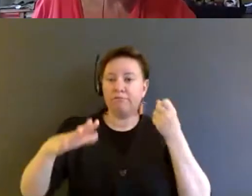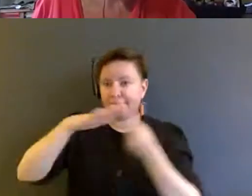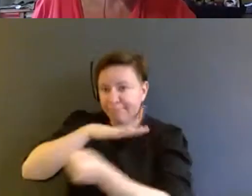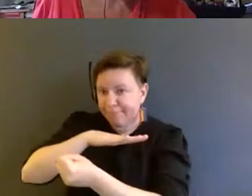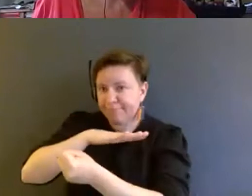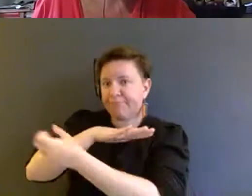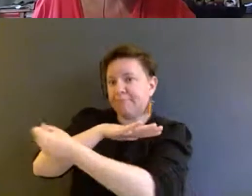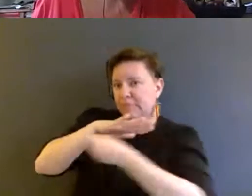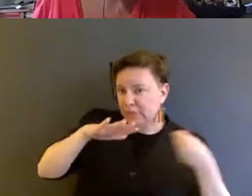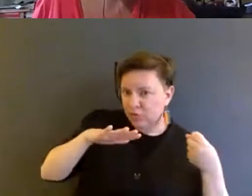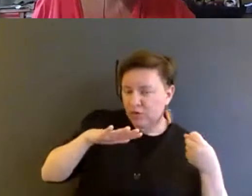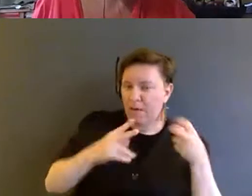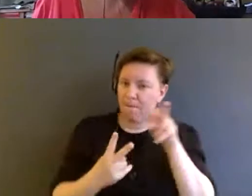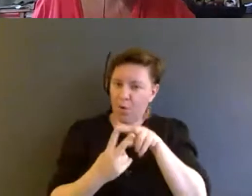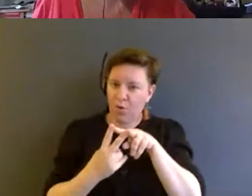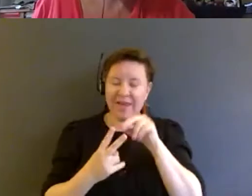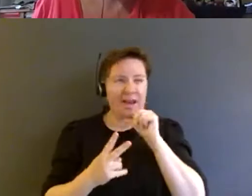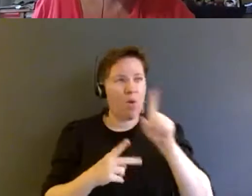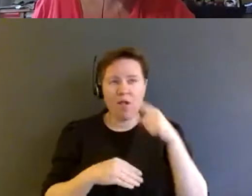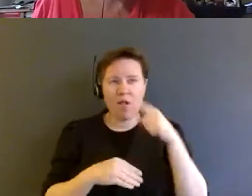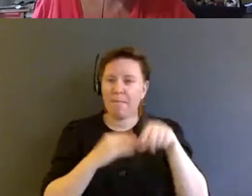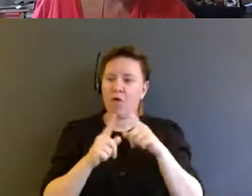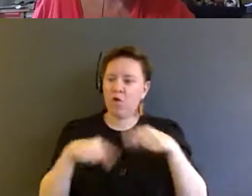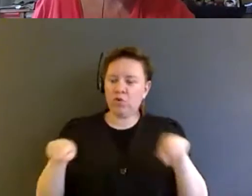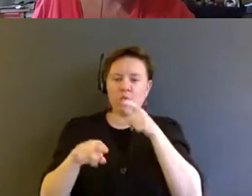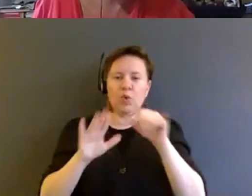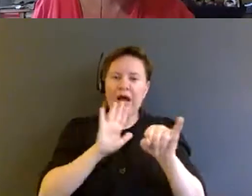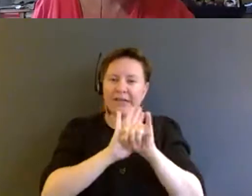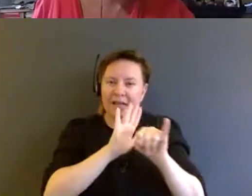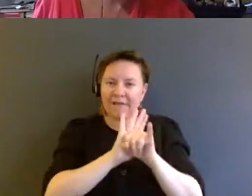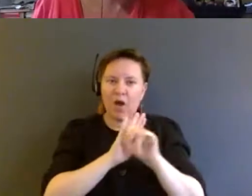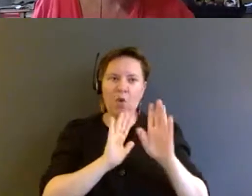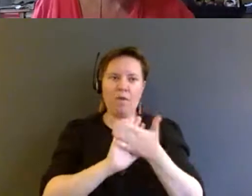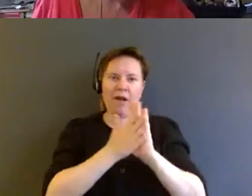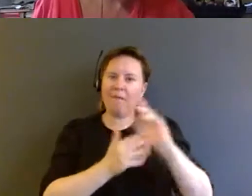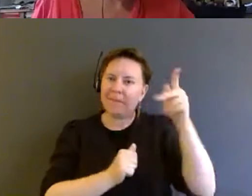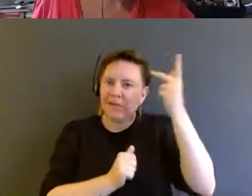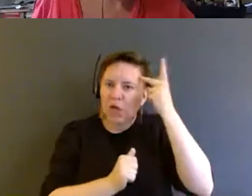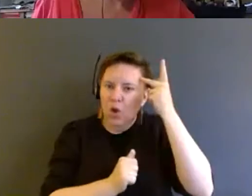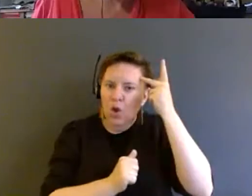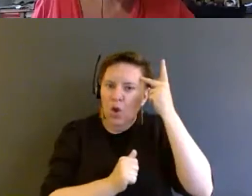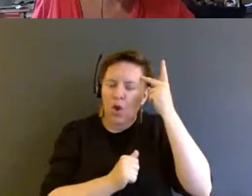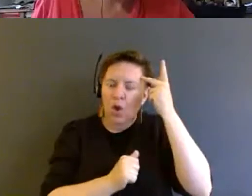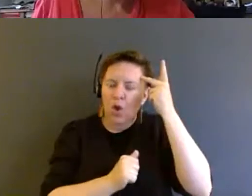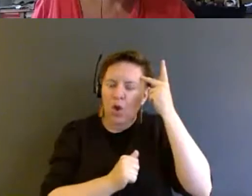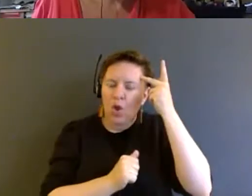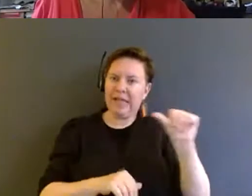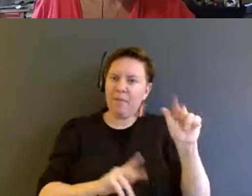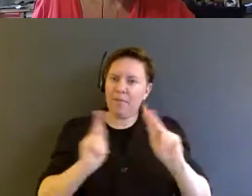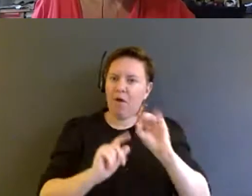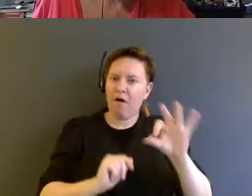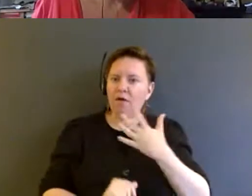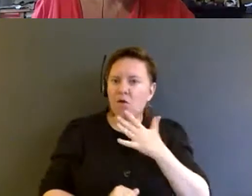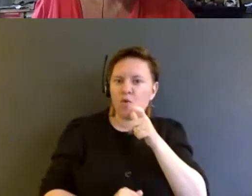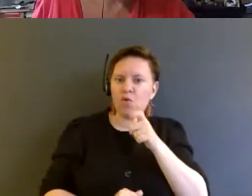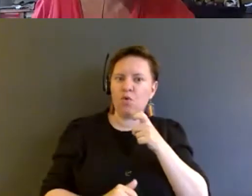And that it is not just about those who identify or are politicized as disabled people of color who are caught